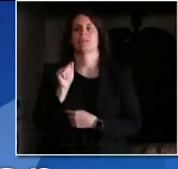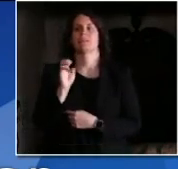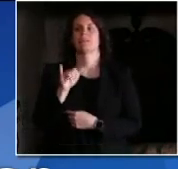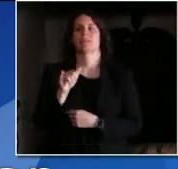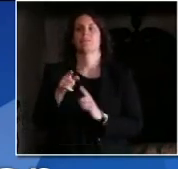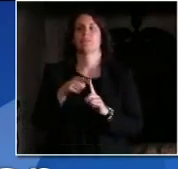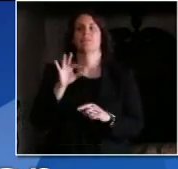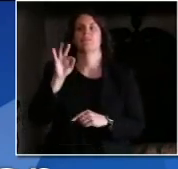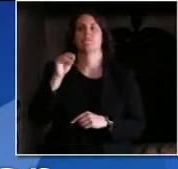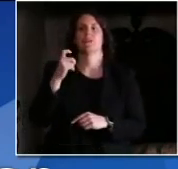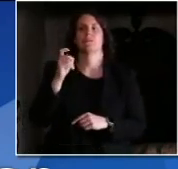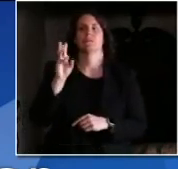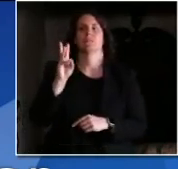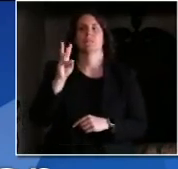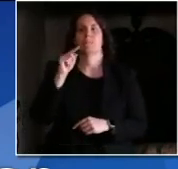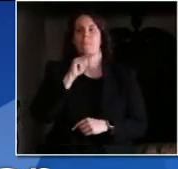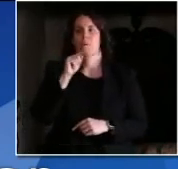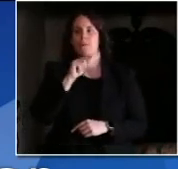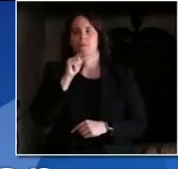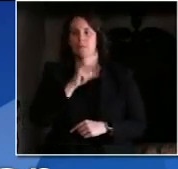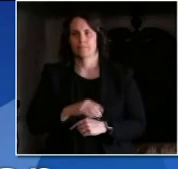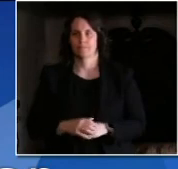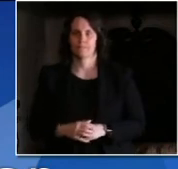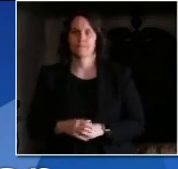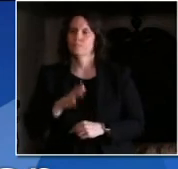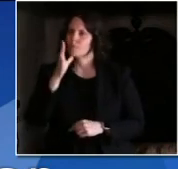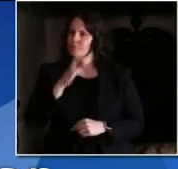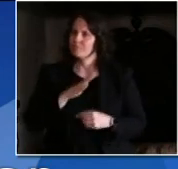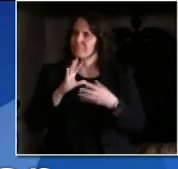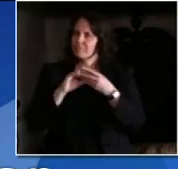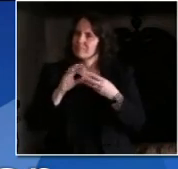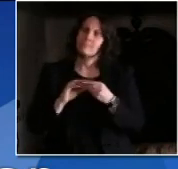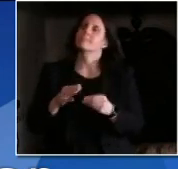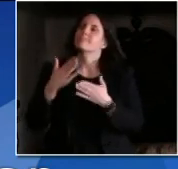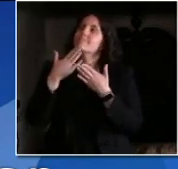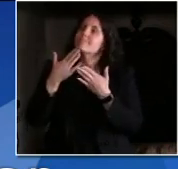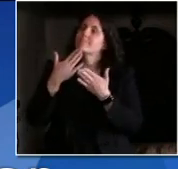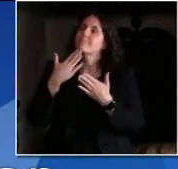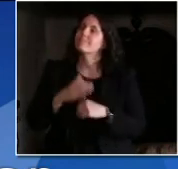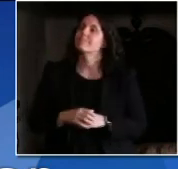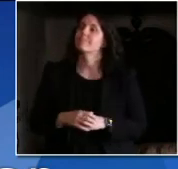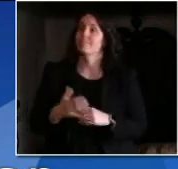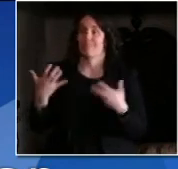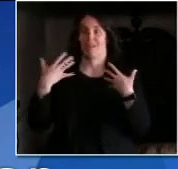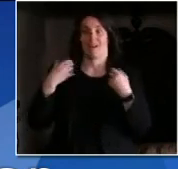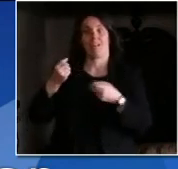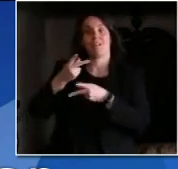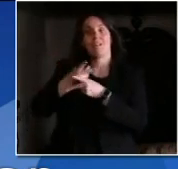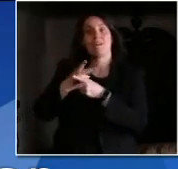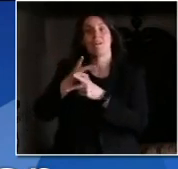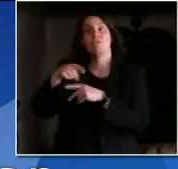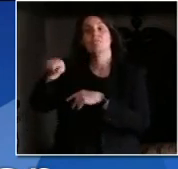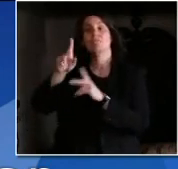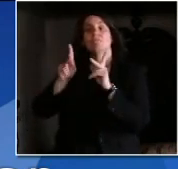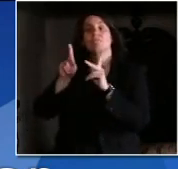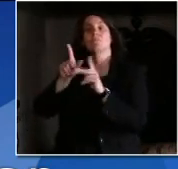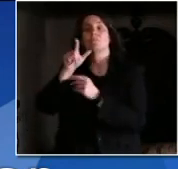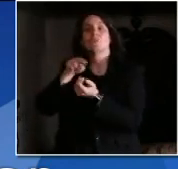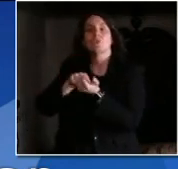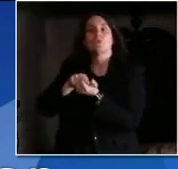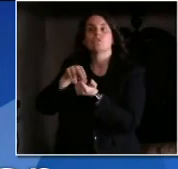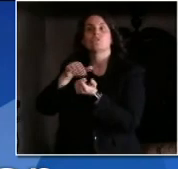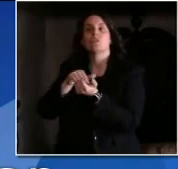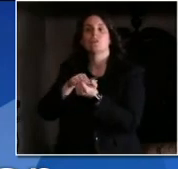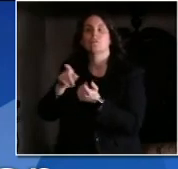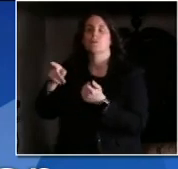hi thank you for taking the call healthcare workers undoubtedly will have a long road to recovery ahead some might be dealing